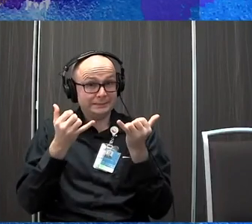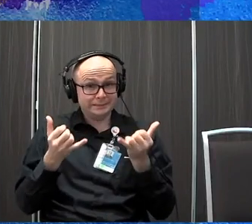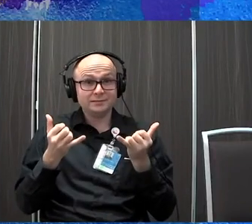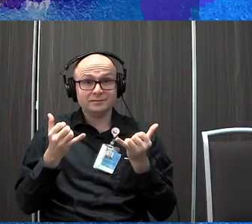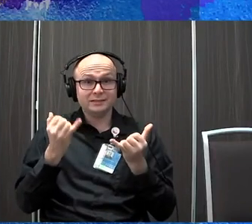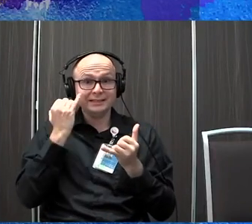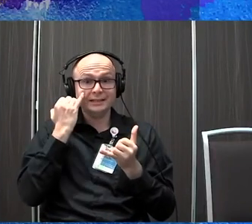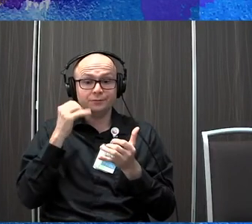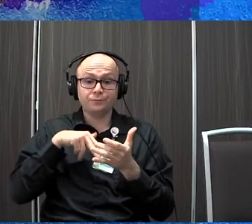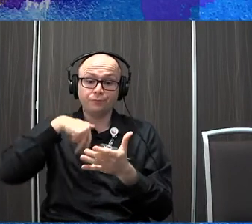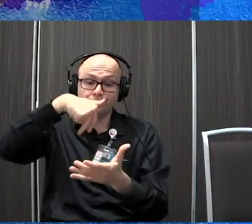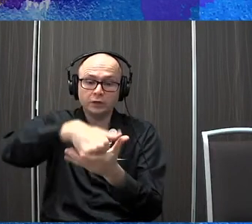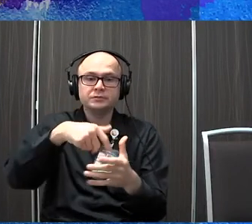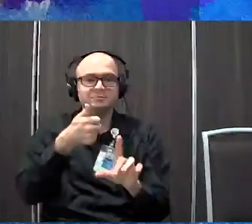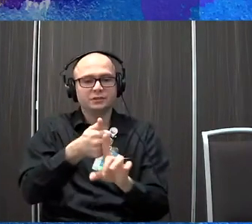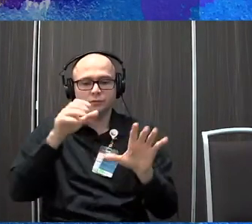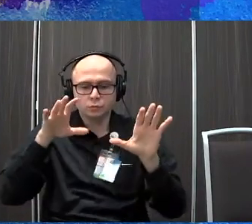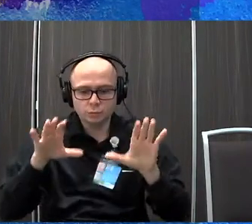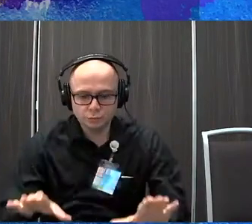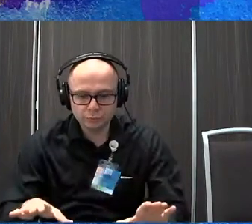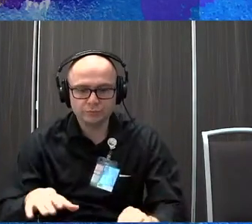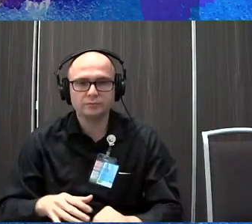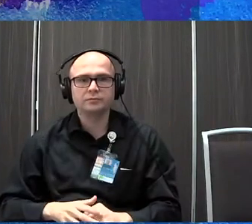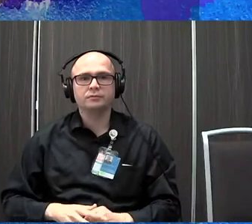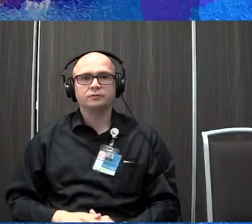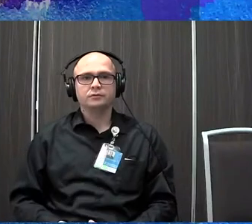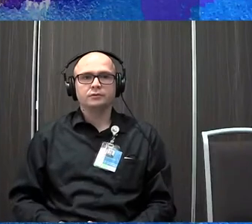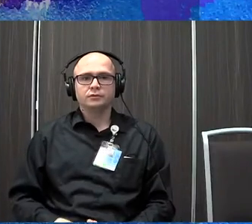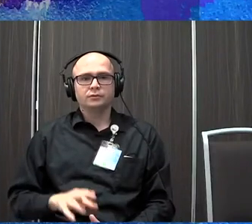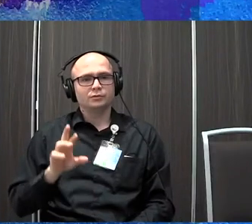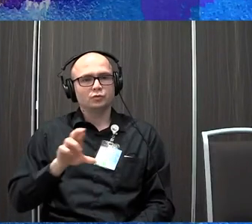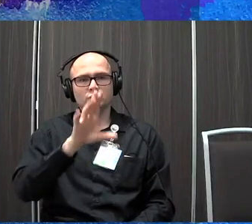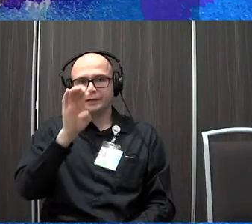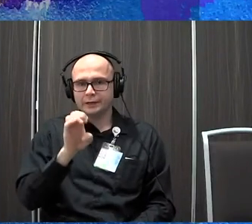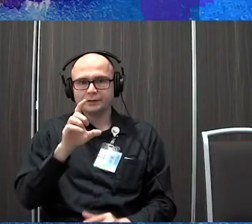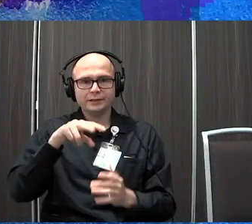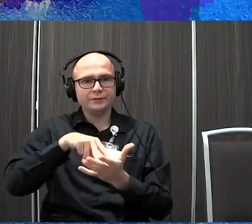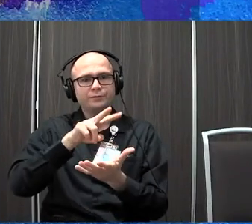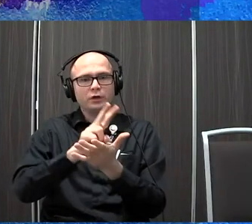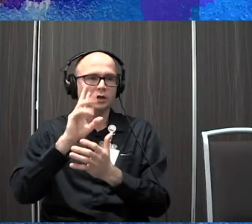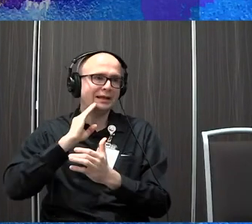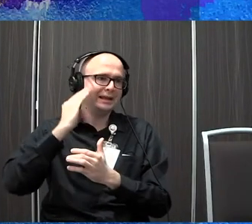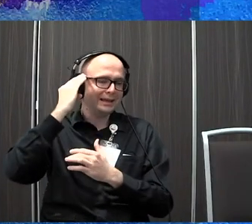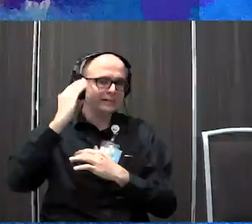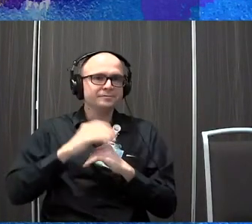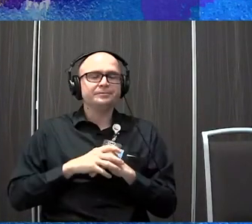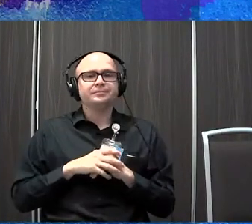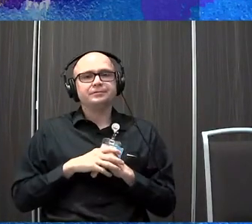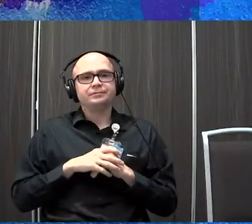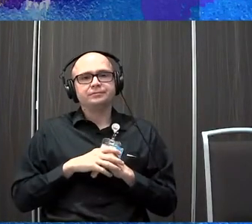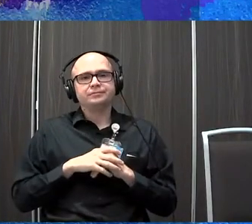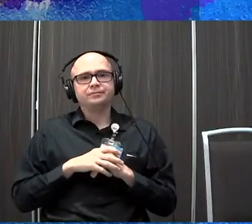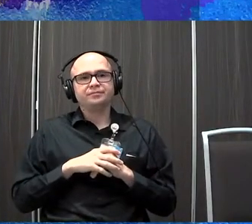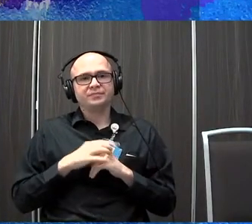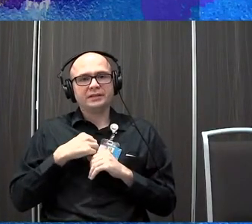forward, he puts his hands out and catches himself. rarely does he fall where he hits his head, um, anymore. Um,